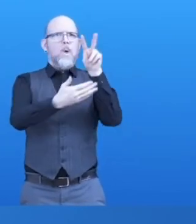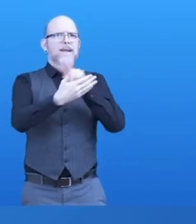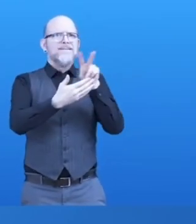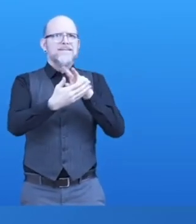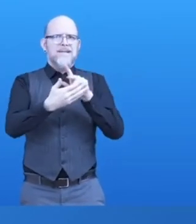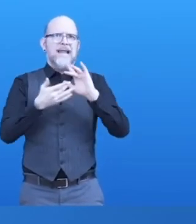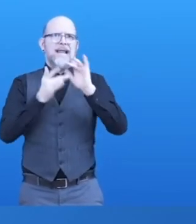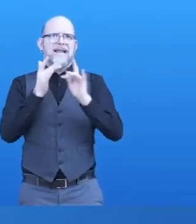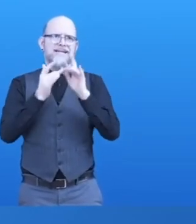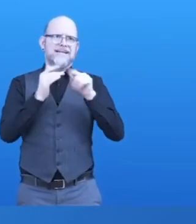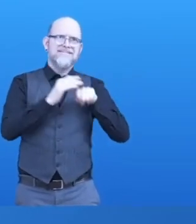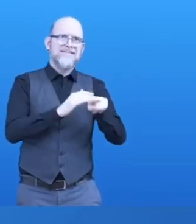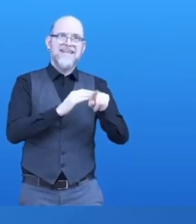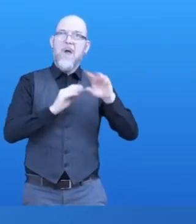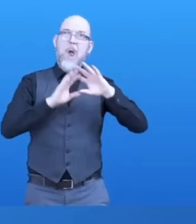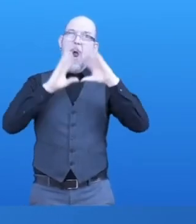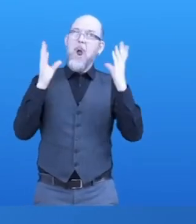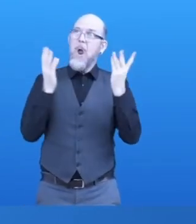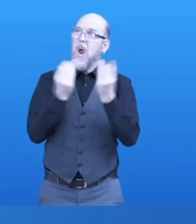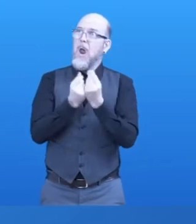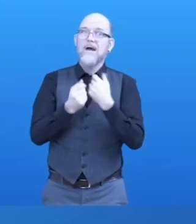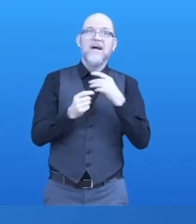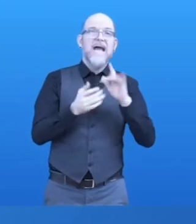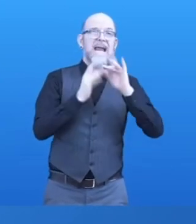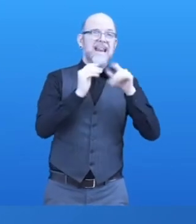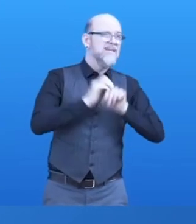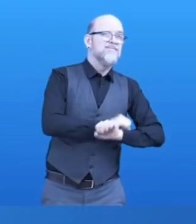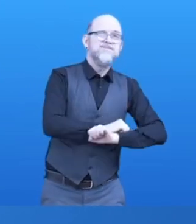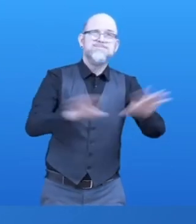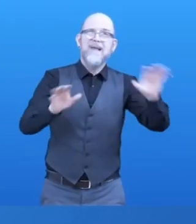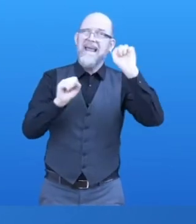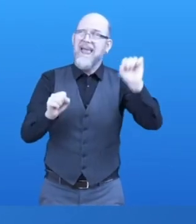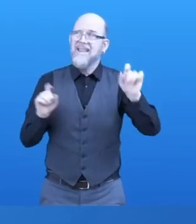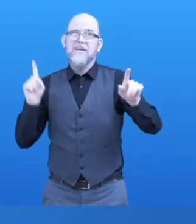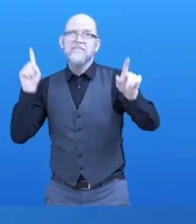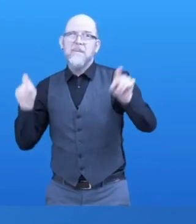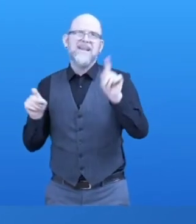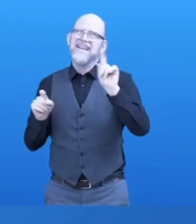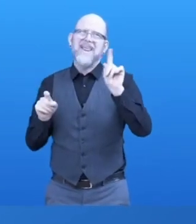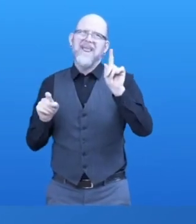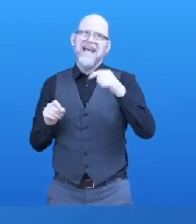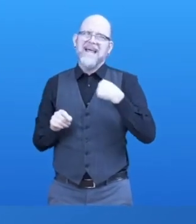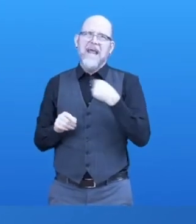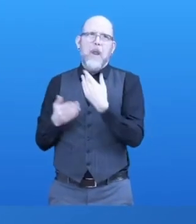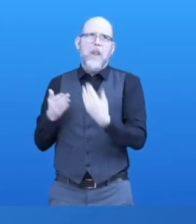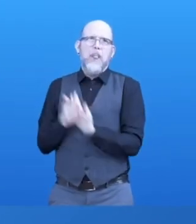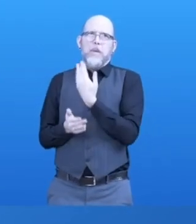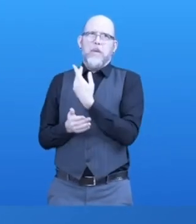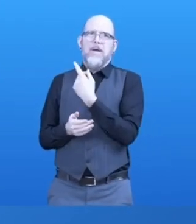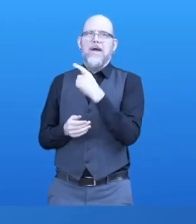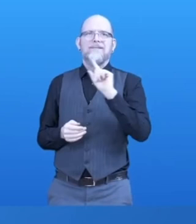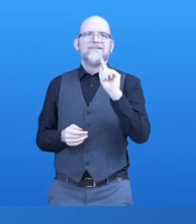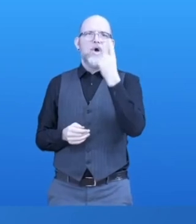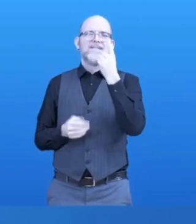of the limited time in this presentation, I am not really able to show every function that our system hosts at the moment.